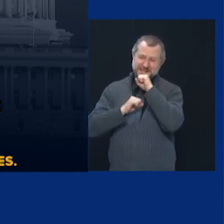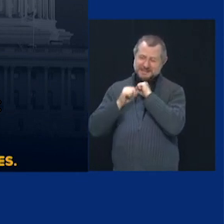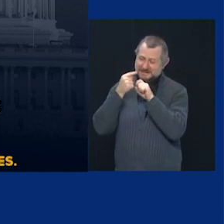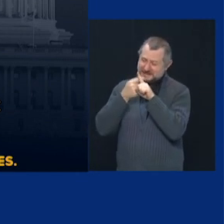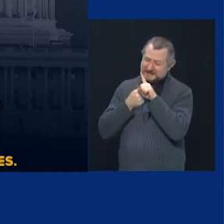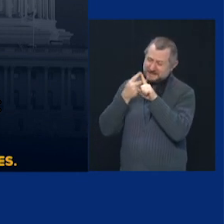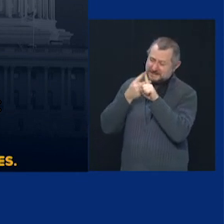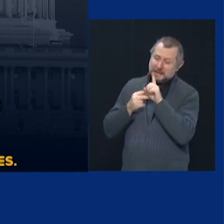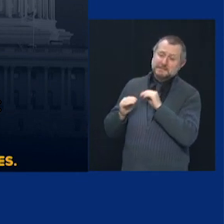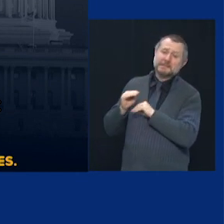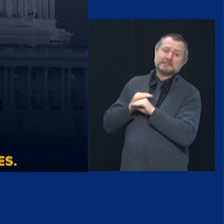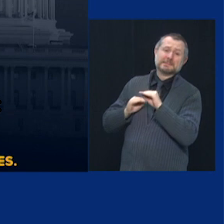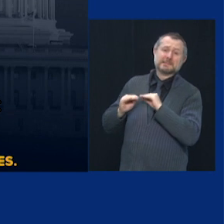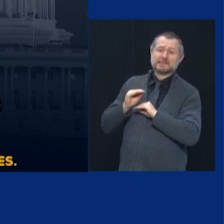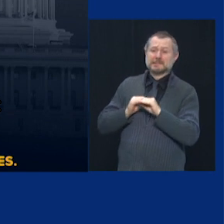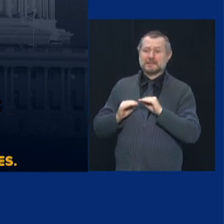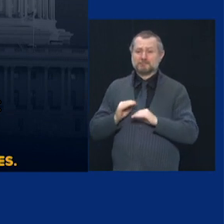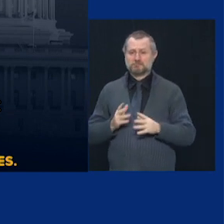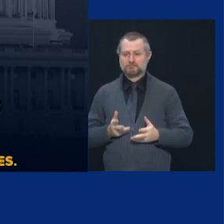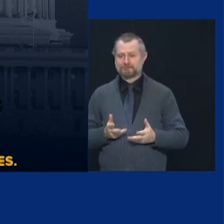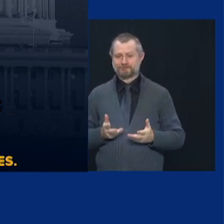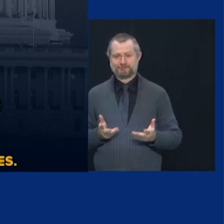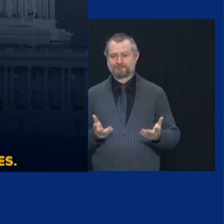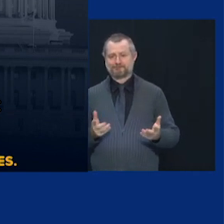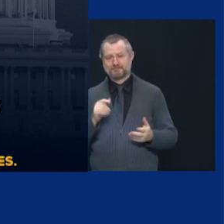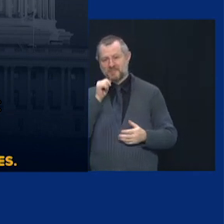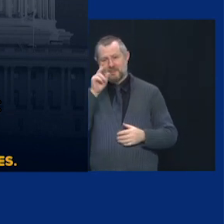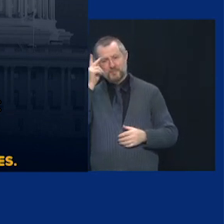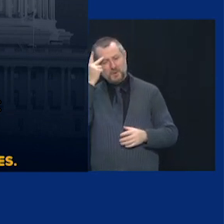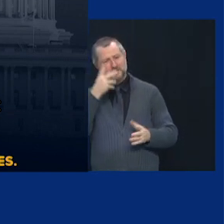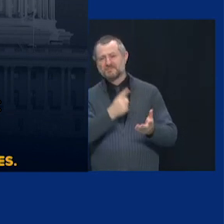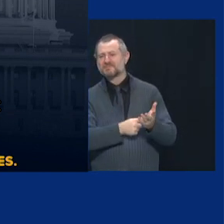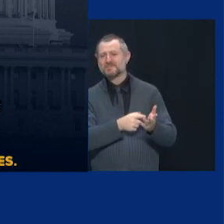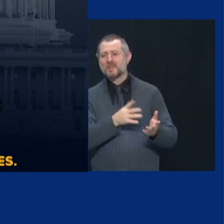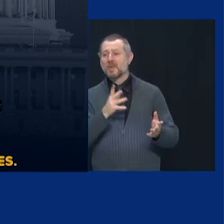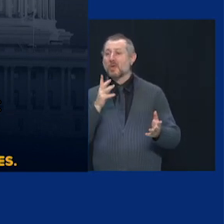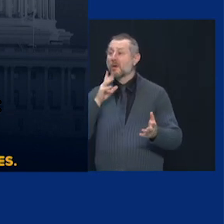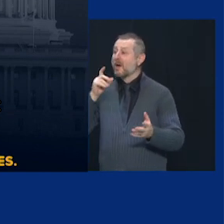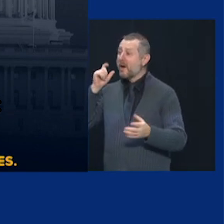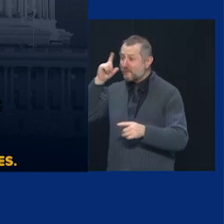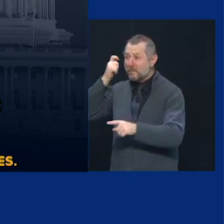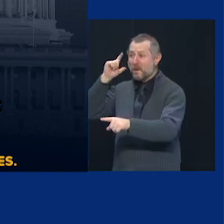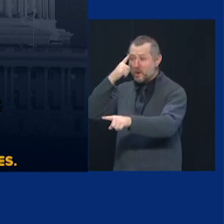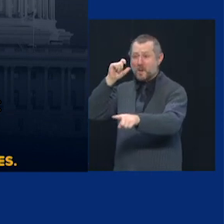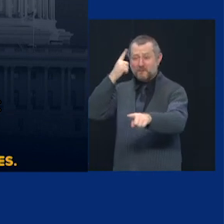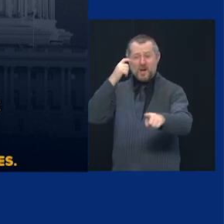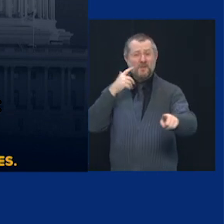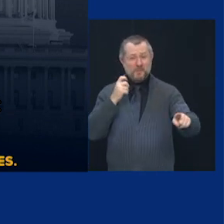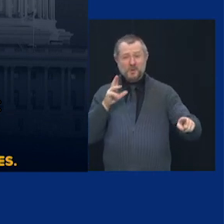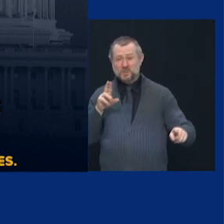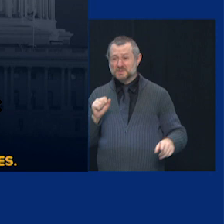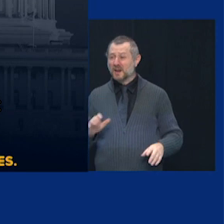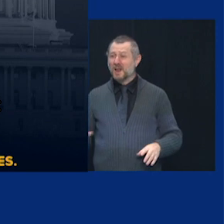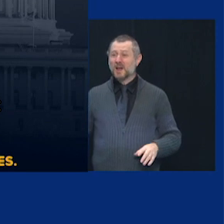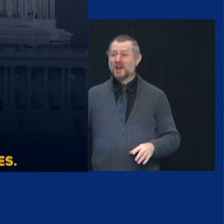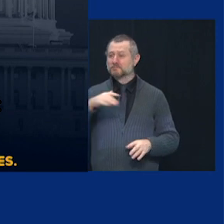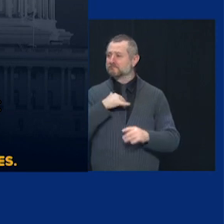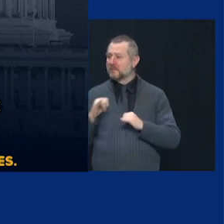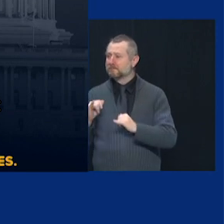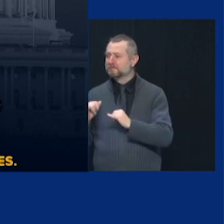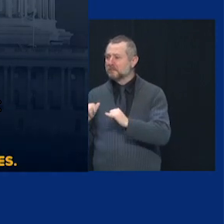It's not politics. I talk to governors all across the country. Every state is in basically the same situation.